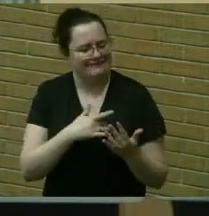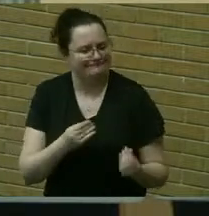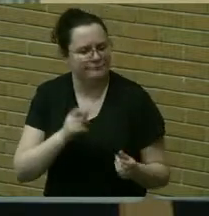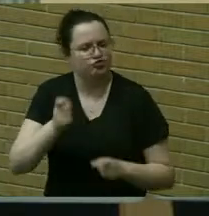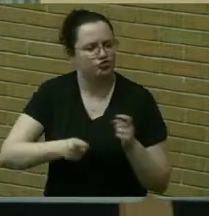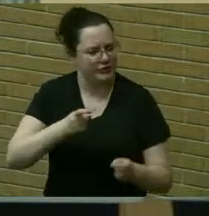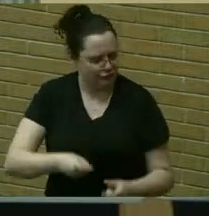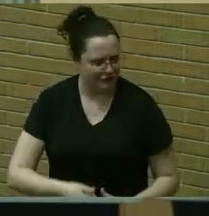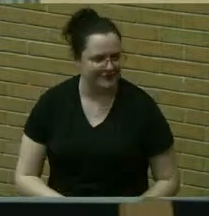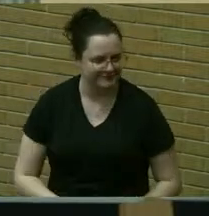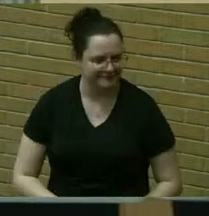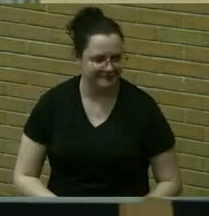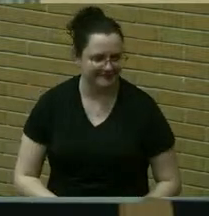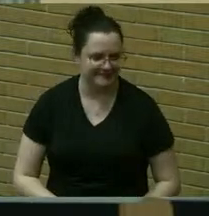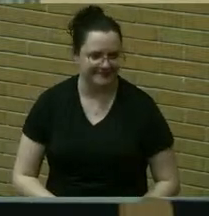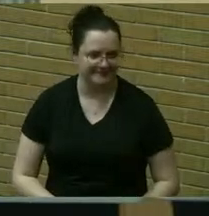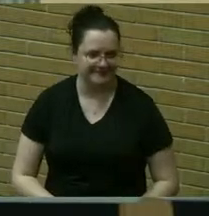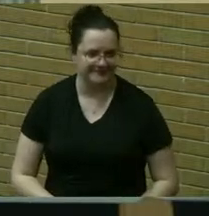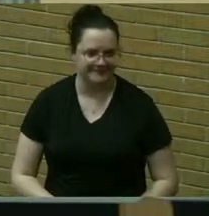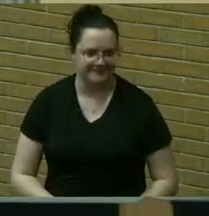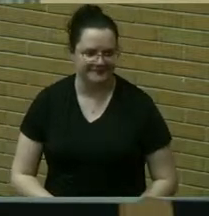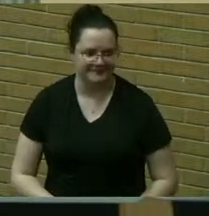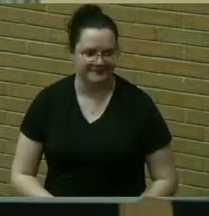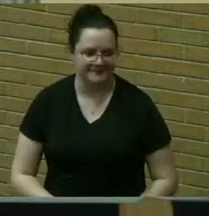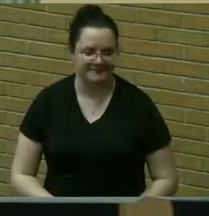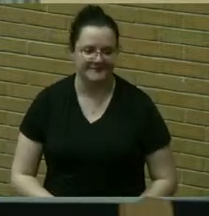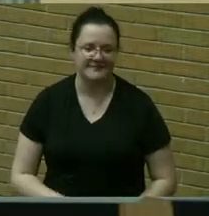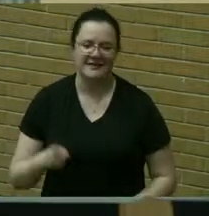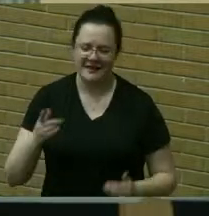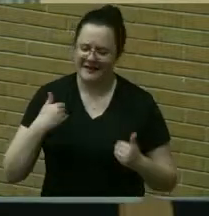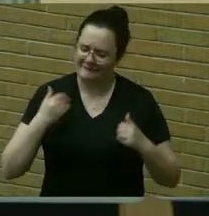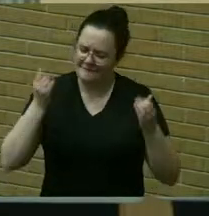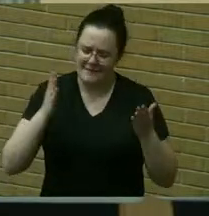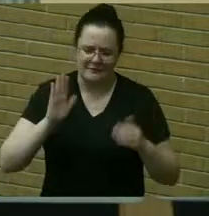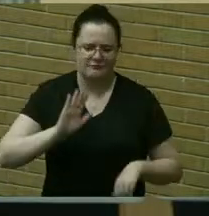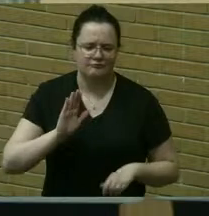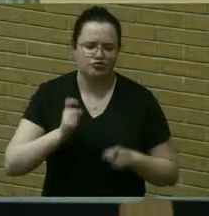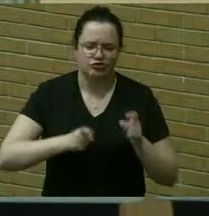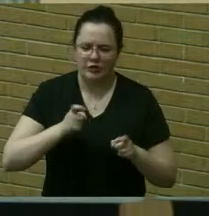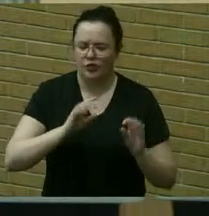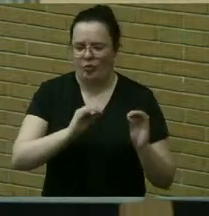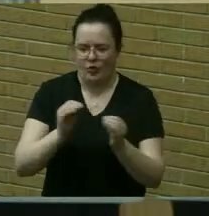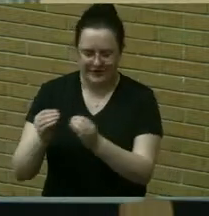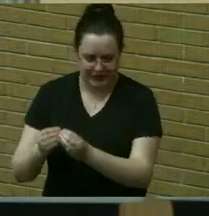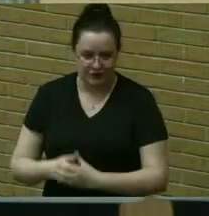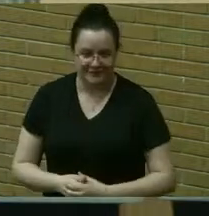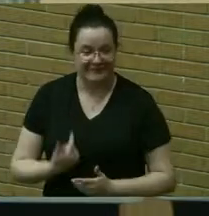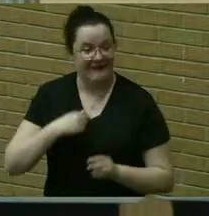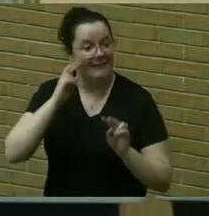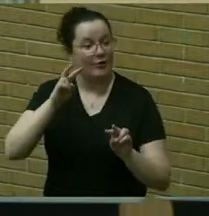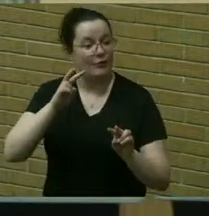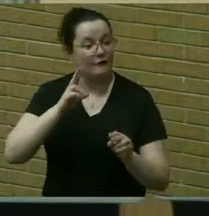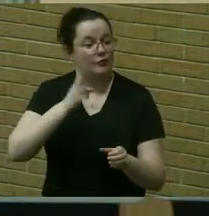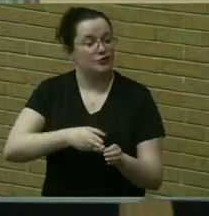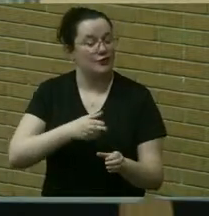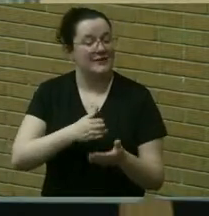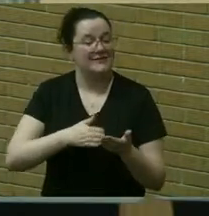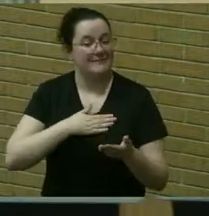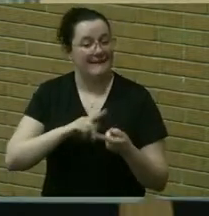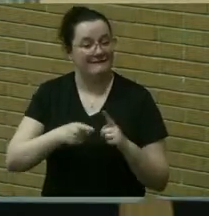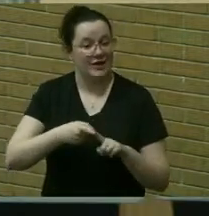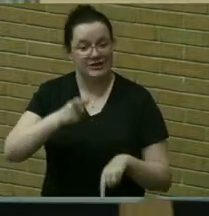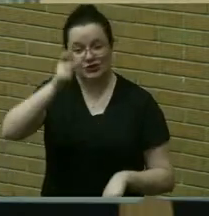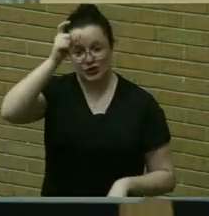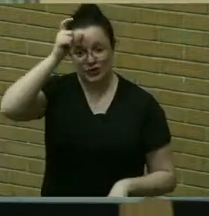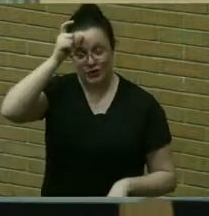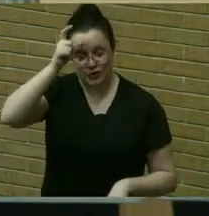charity and other charitable organizations i'm looking forward to joining some of my friends in the turkish community tomorrow